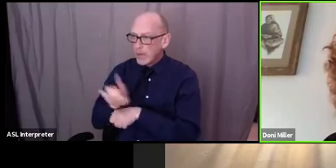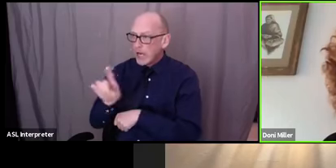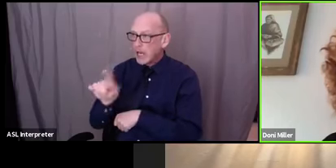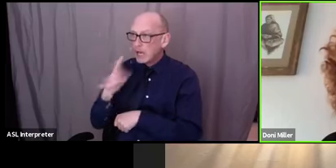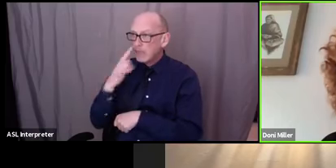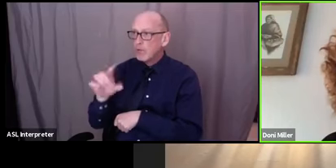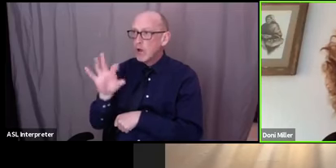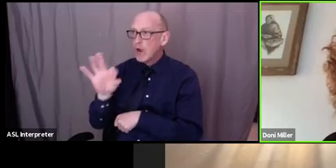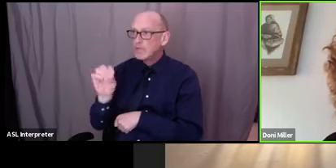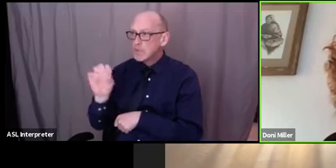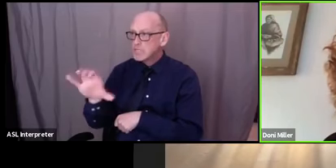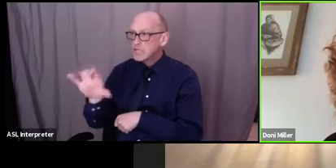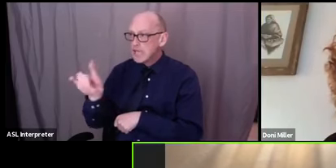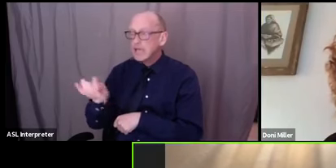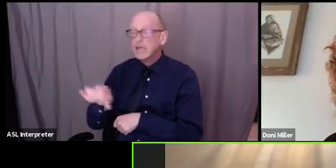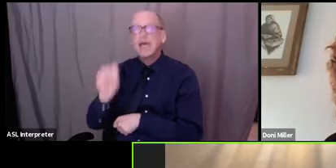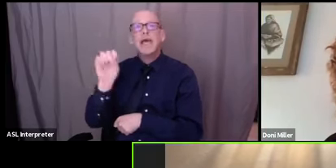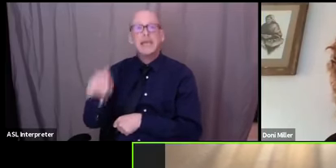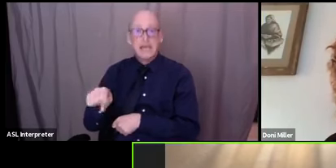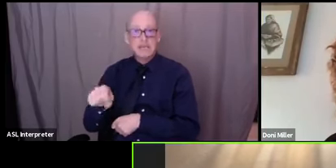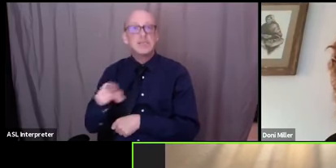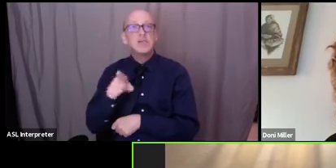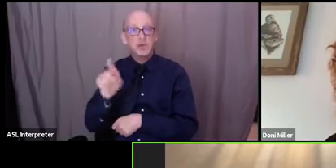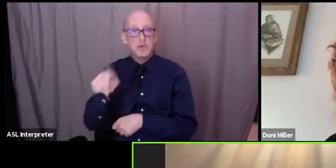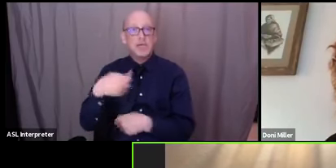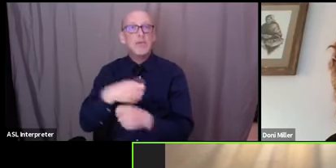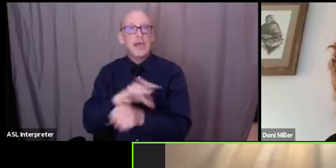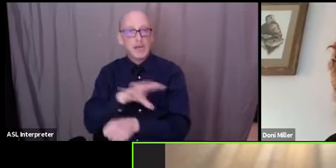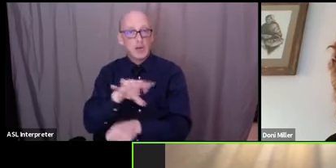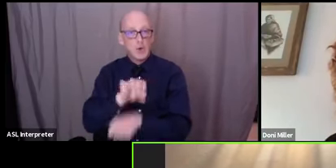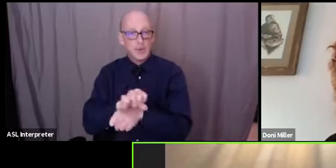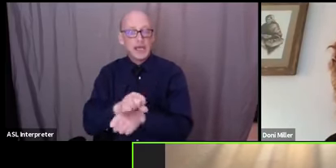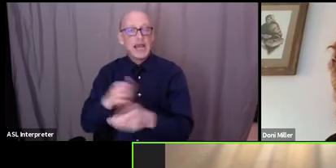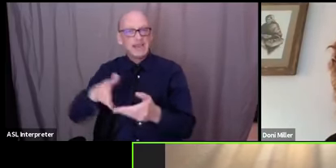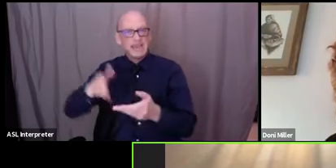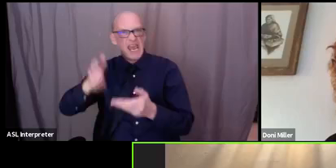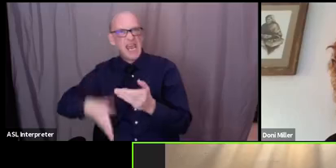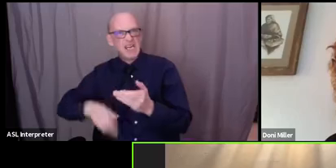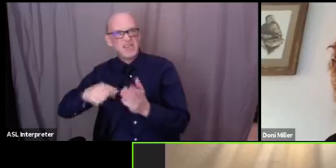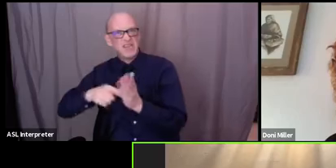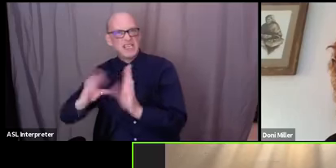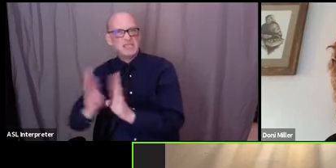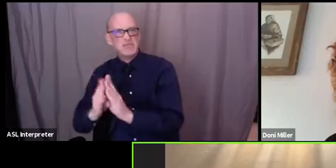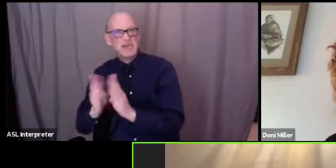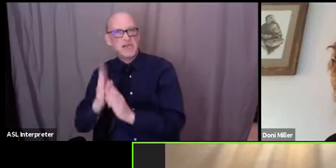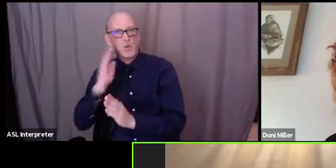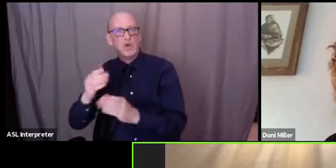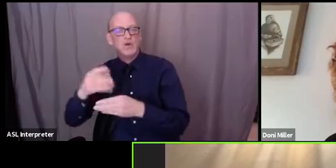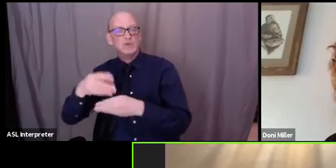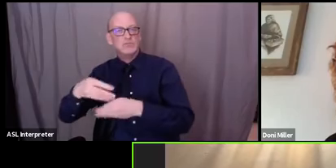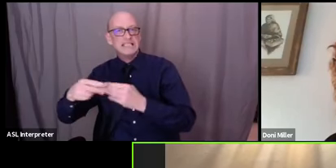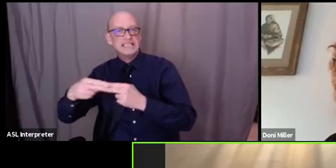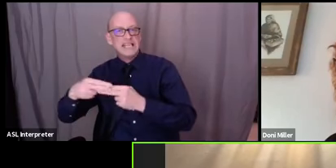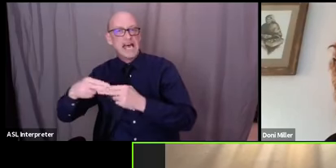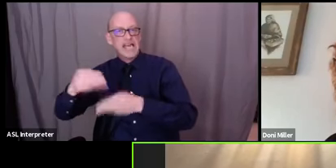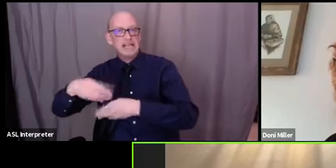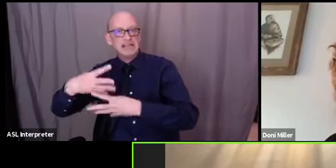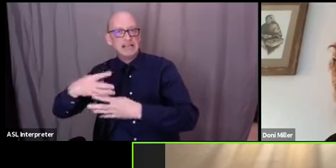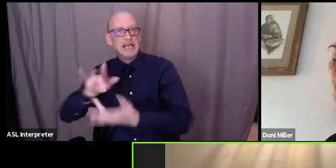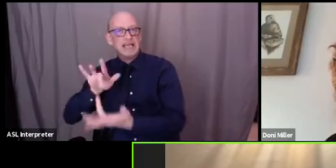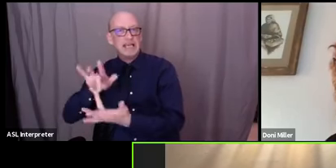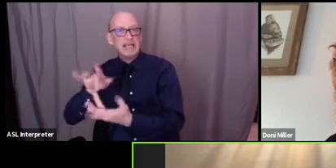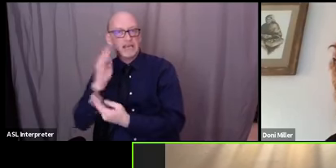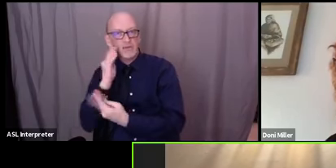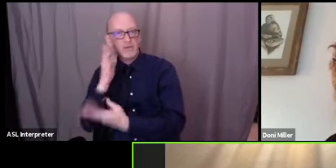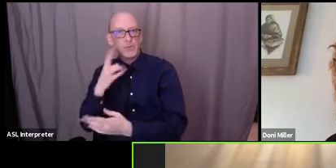foc yes right now you will need an appointment at the end of this um there will be a slide that'll have contact information for